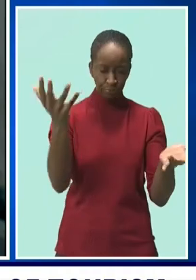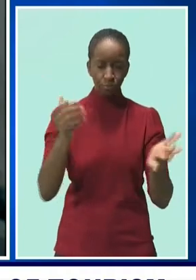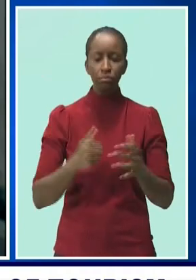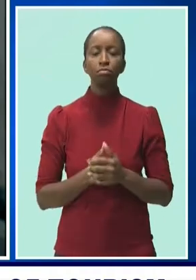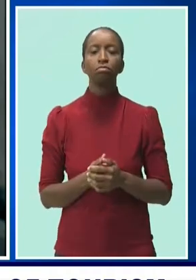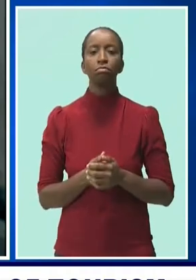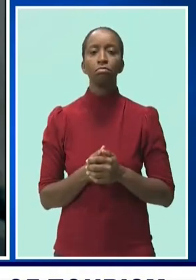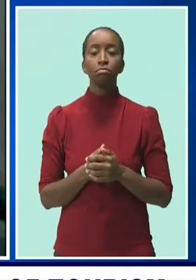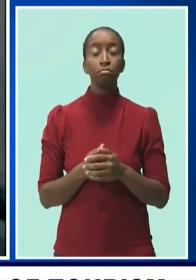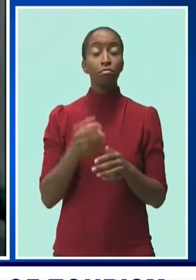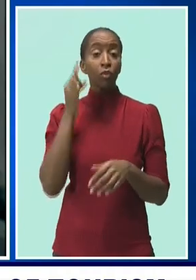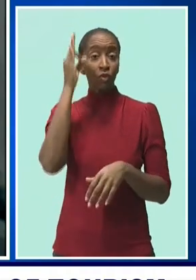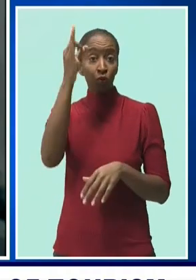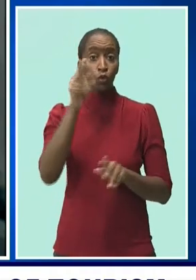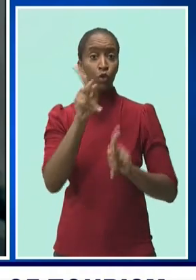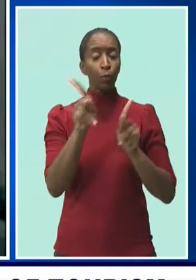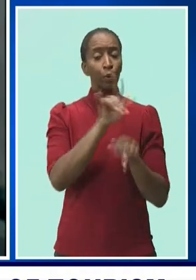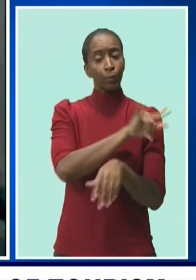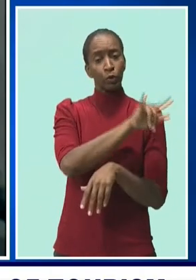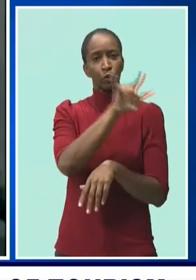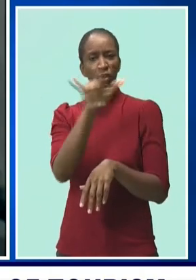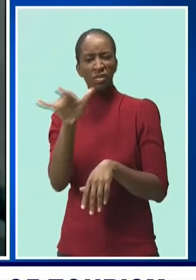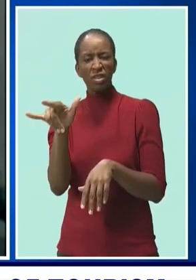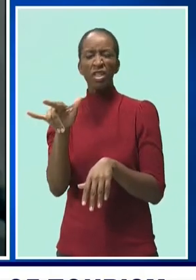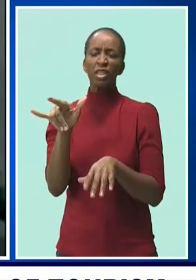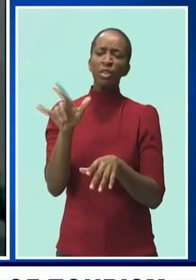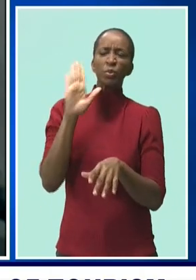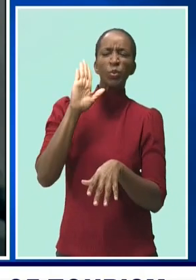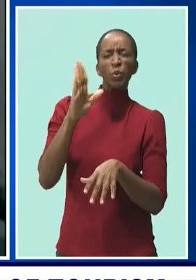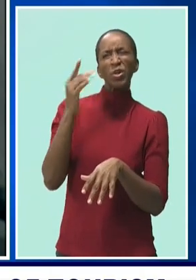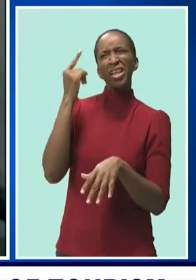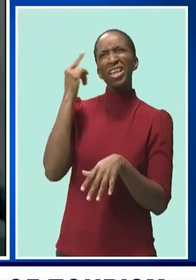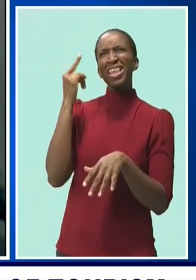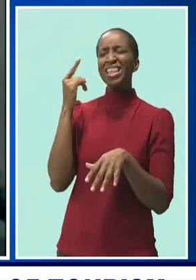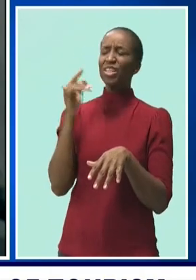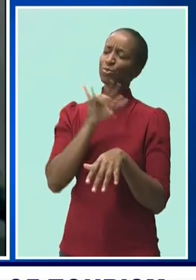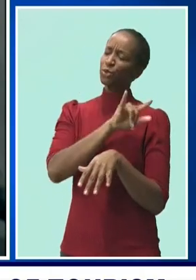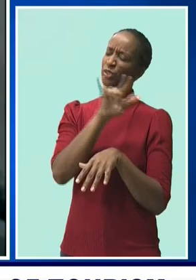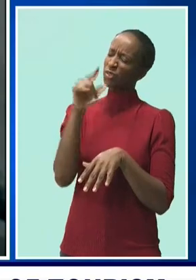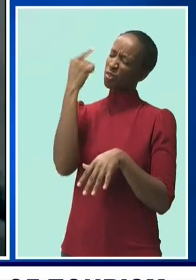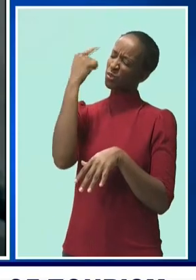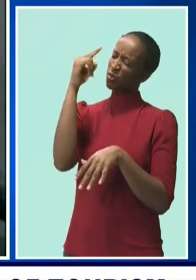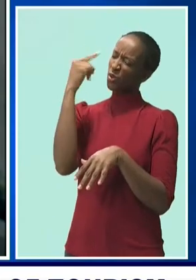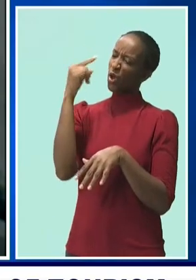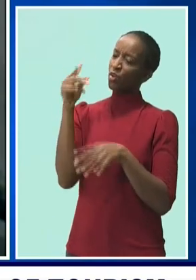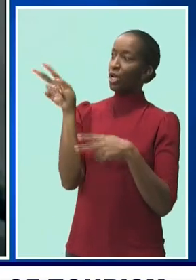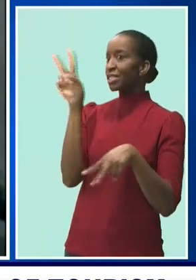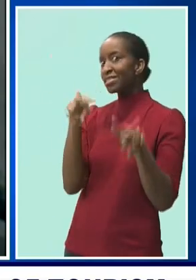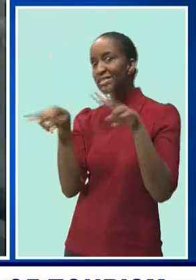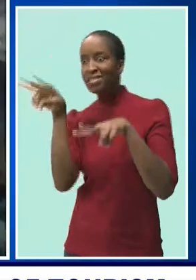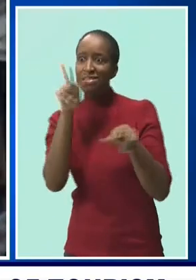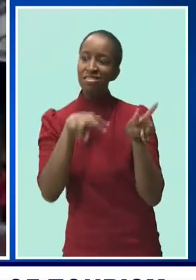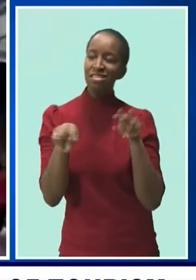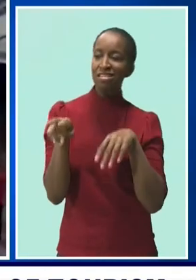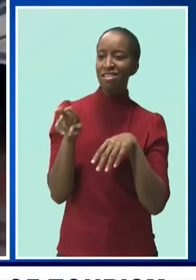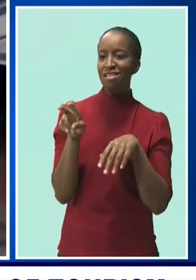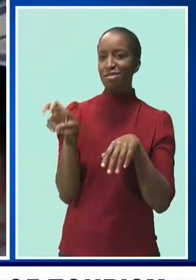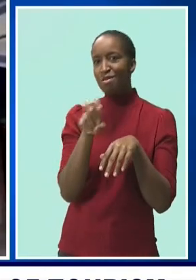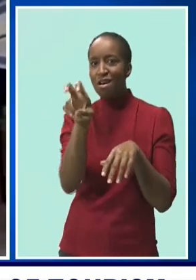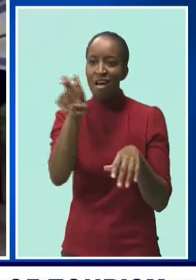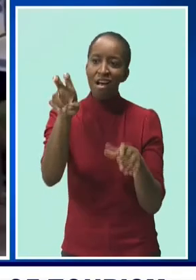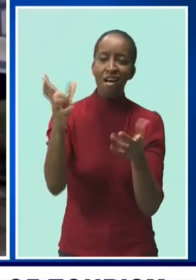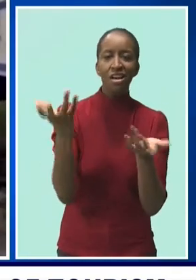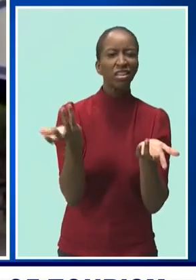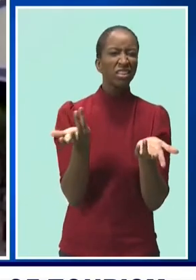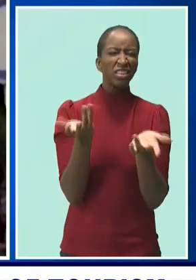want to keep it simple and keep it vanilla almost so that the Caribbean with the Sunsea surf the relative safety